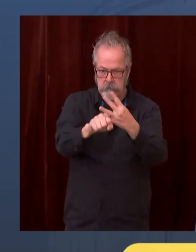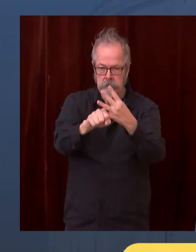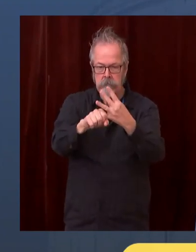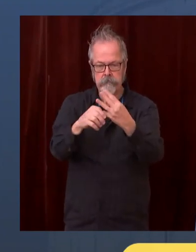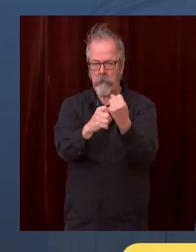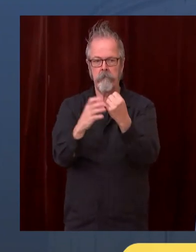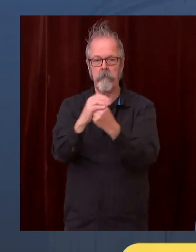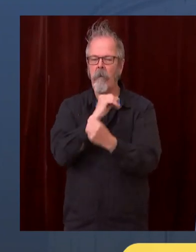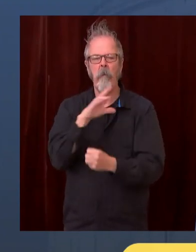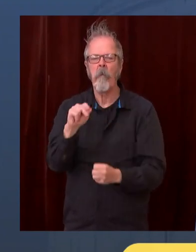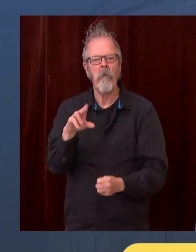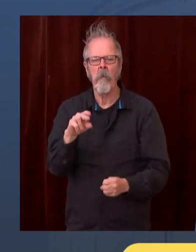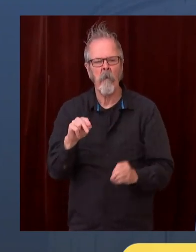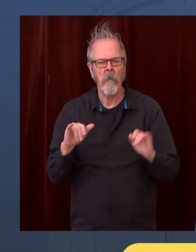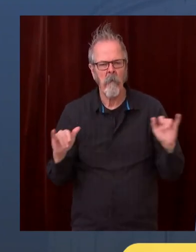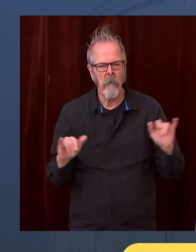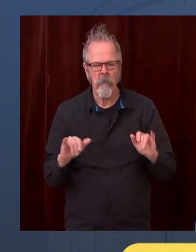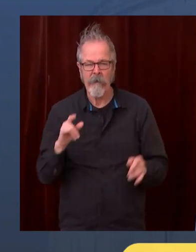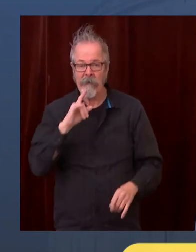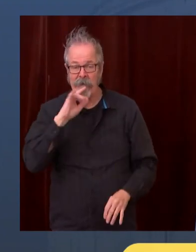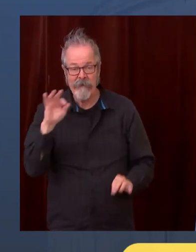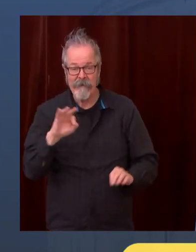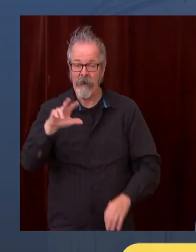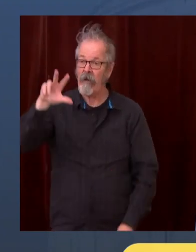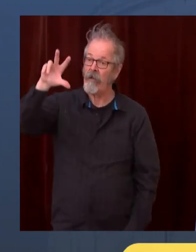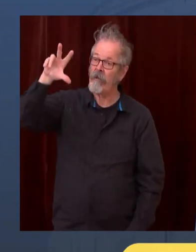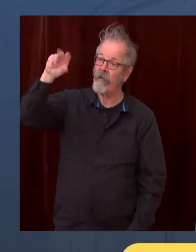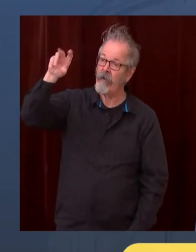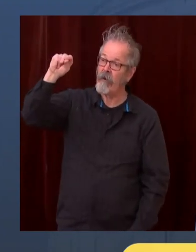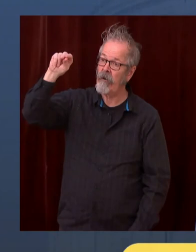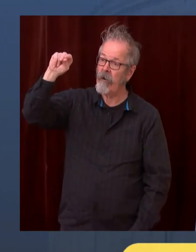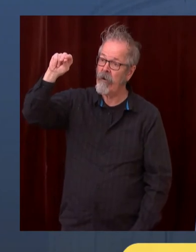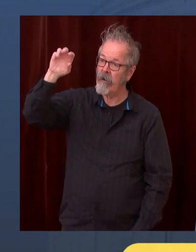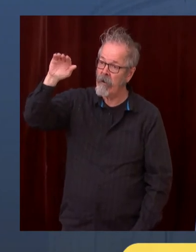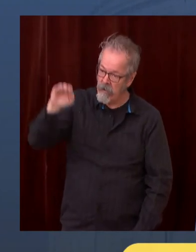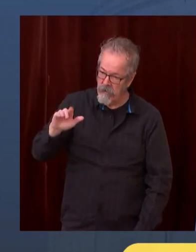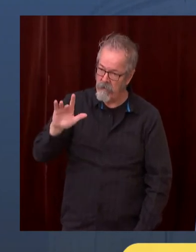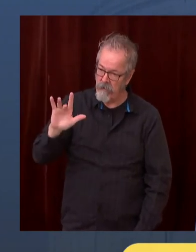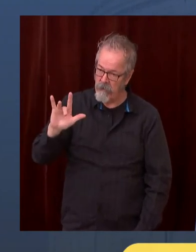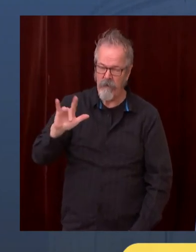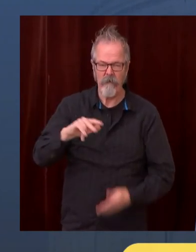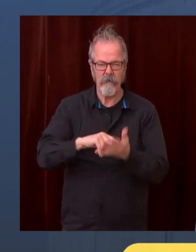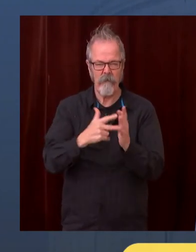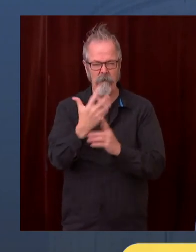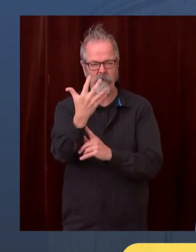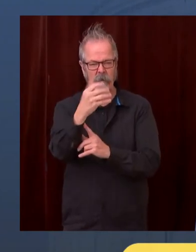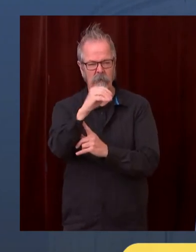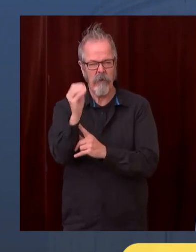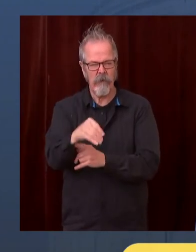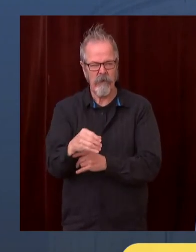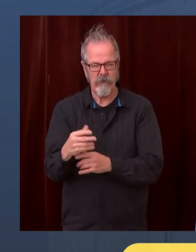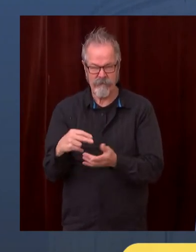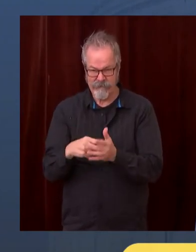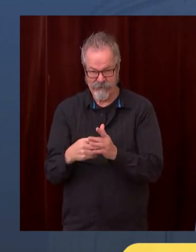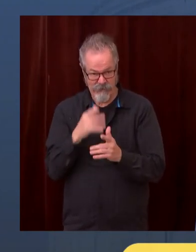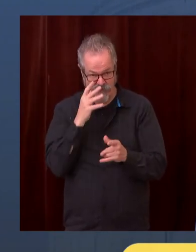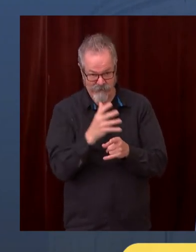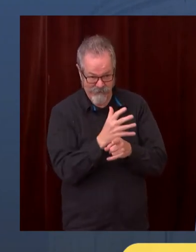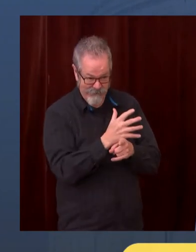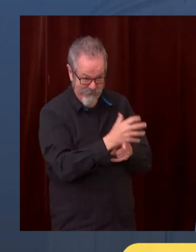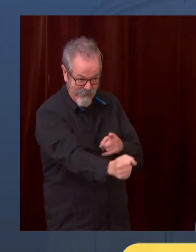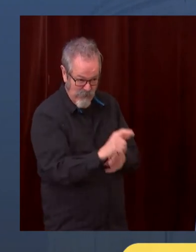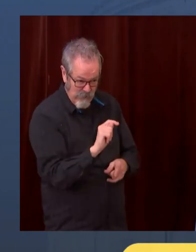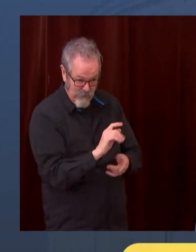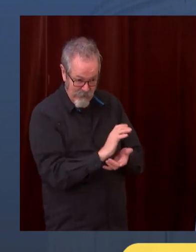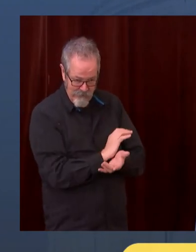paper products or food really in any way whatsoever. We have time for one more question. We go to Jerry with the Everett